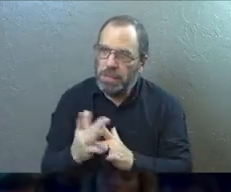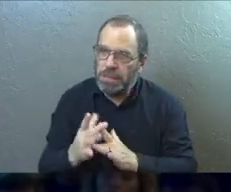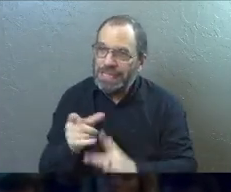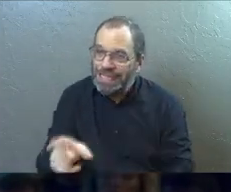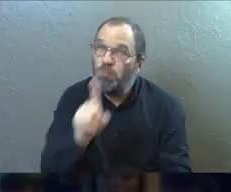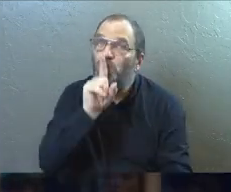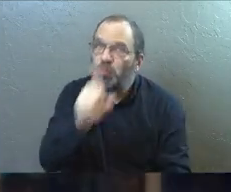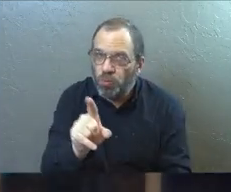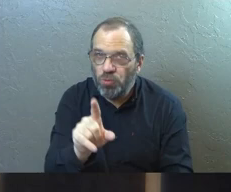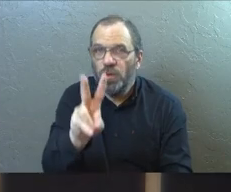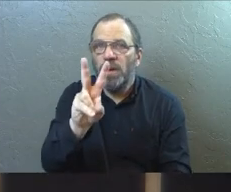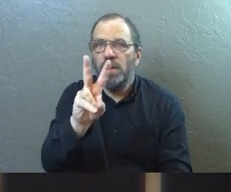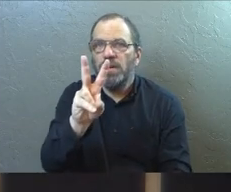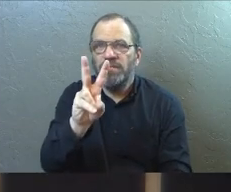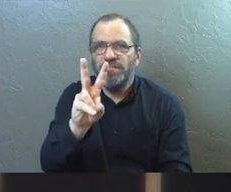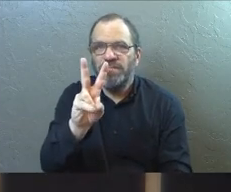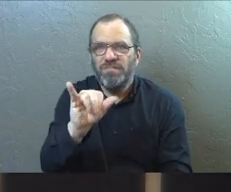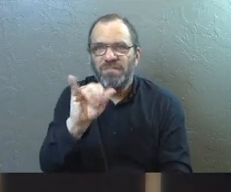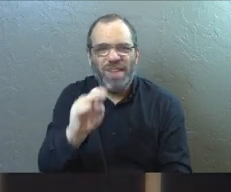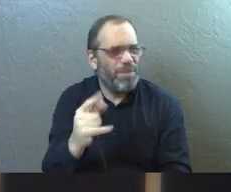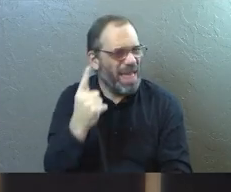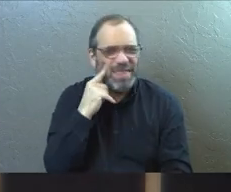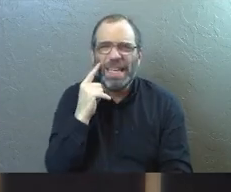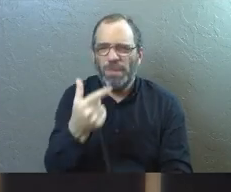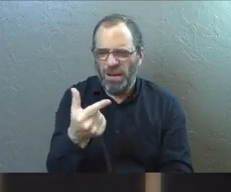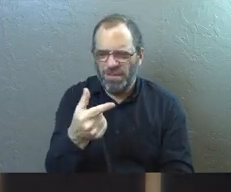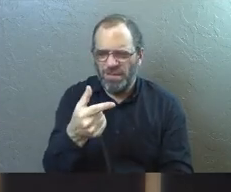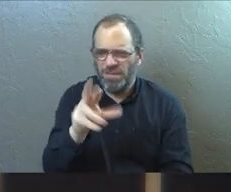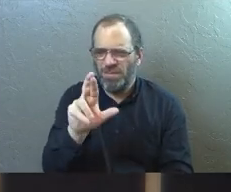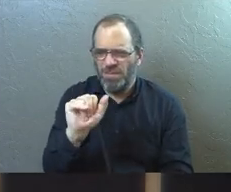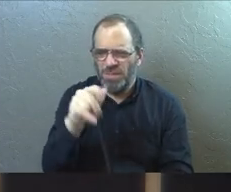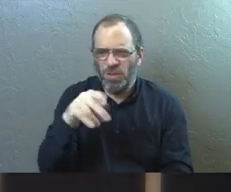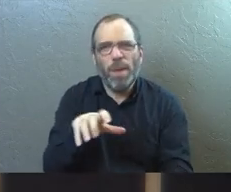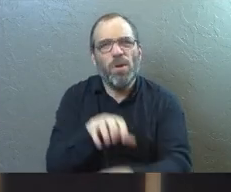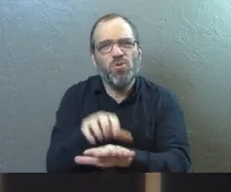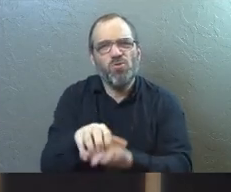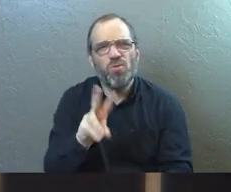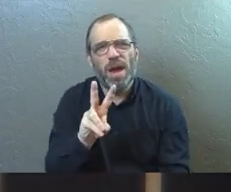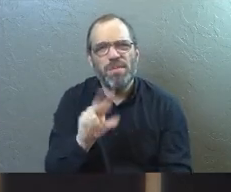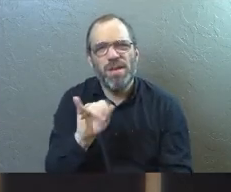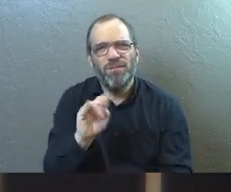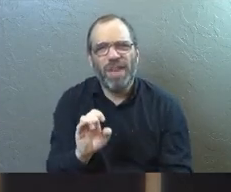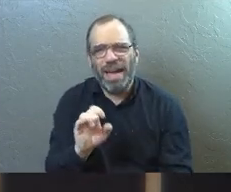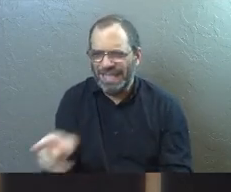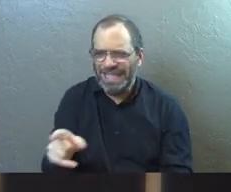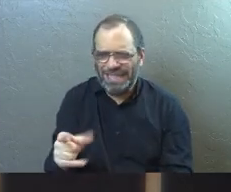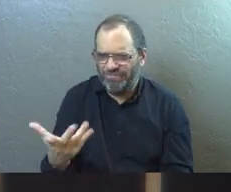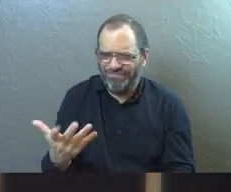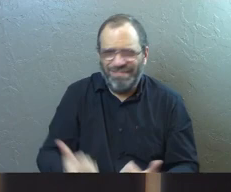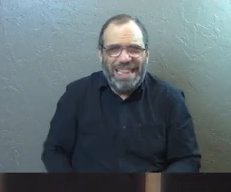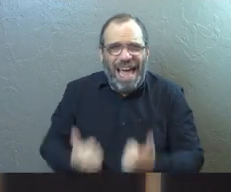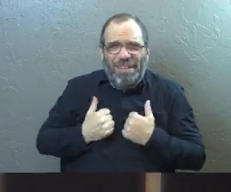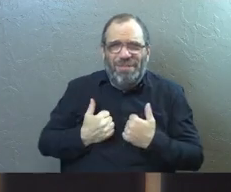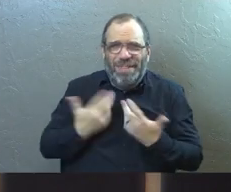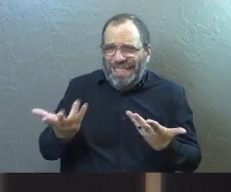the true grapevine, which means think about grapevine for a second. Amen. He's the source of life.